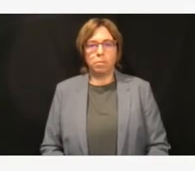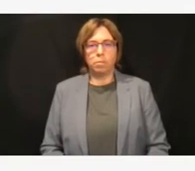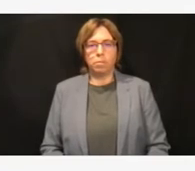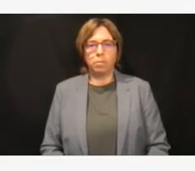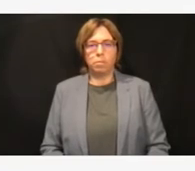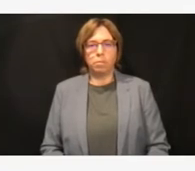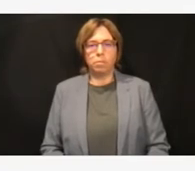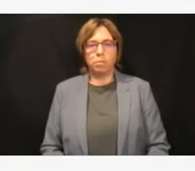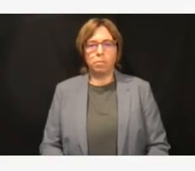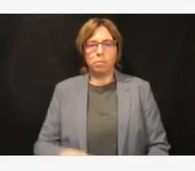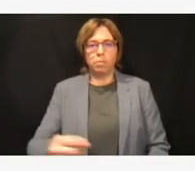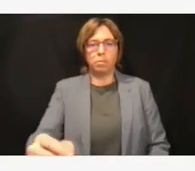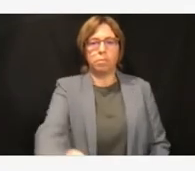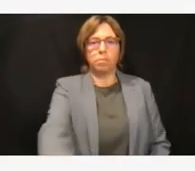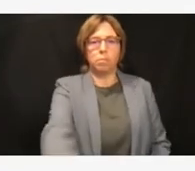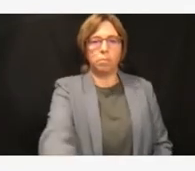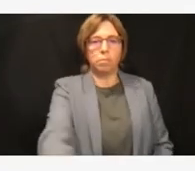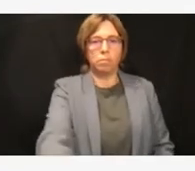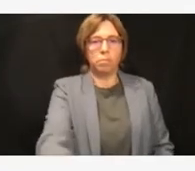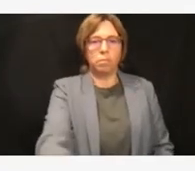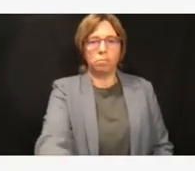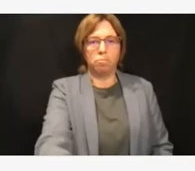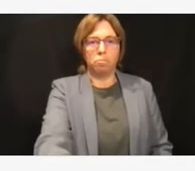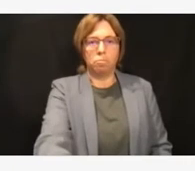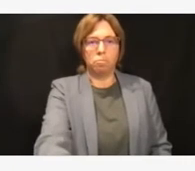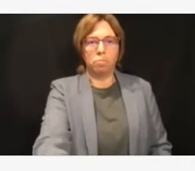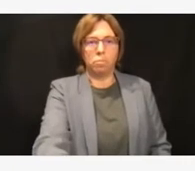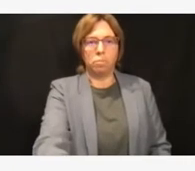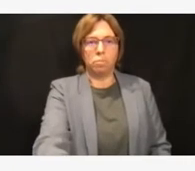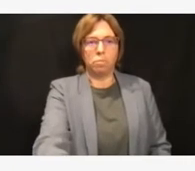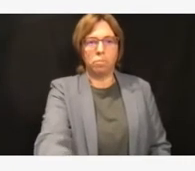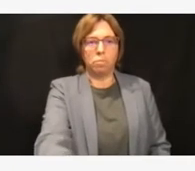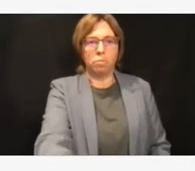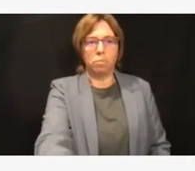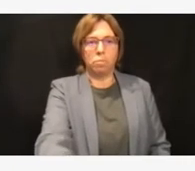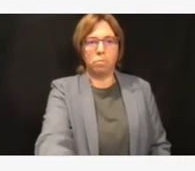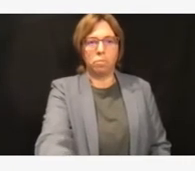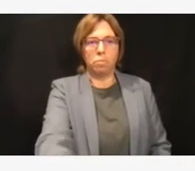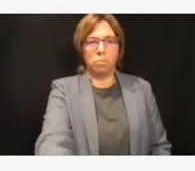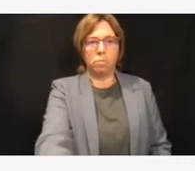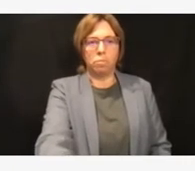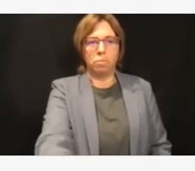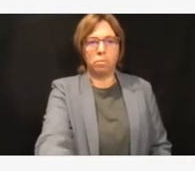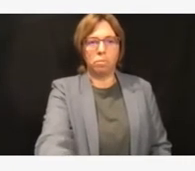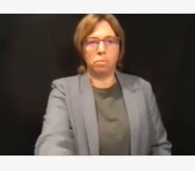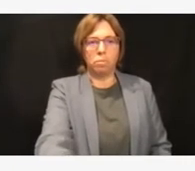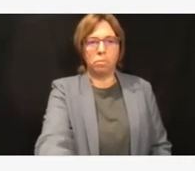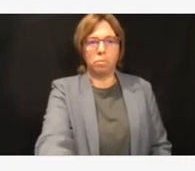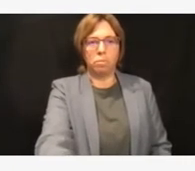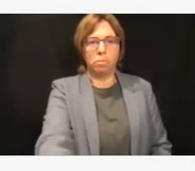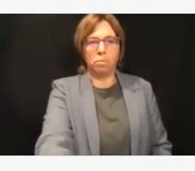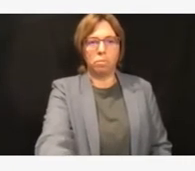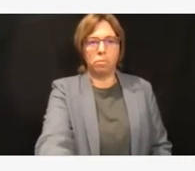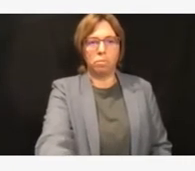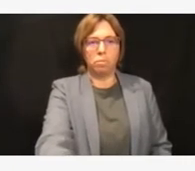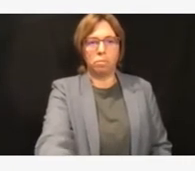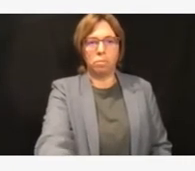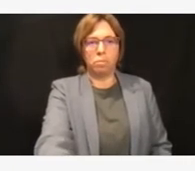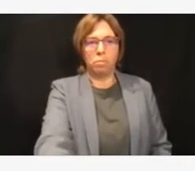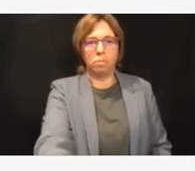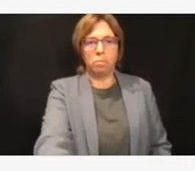Since entering crisis standards of care on September 6th, the situation across the state has been monitored daily.